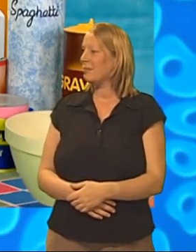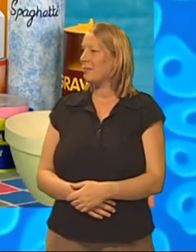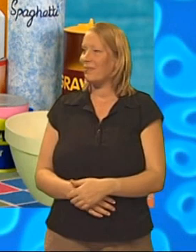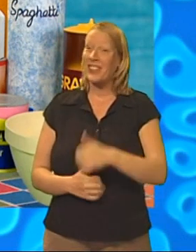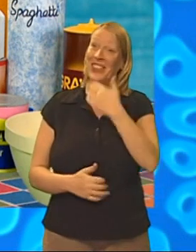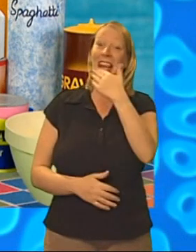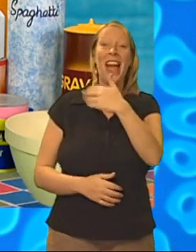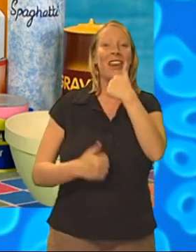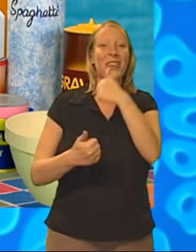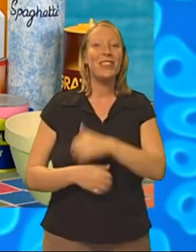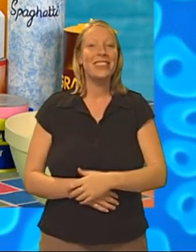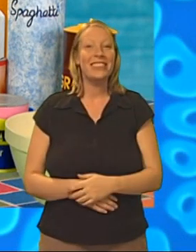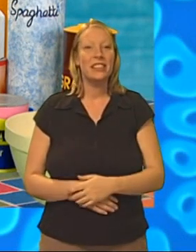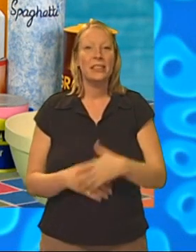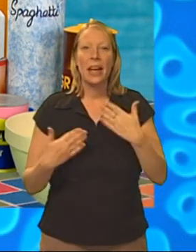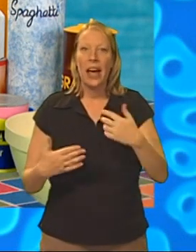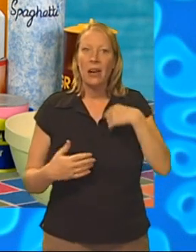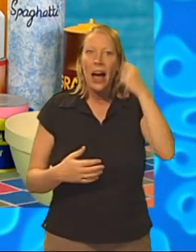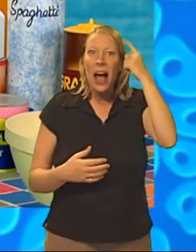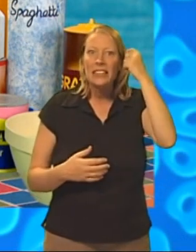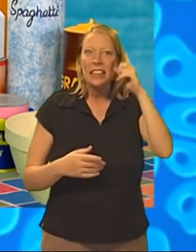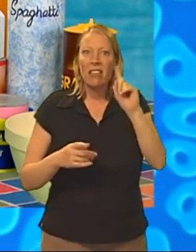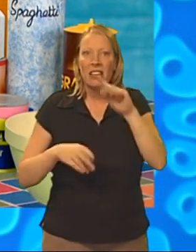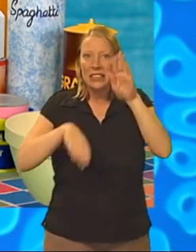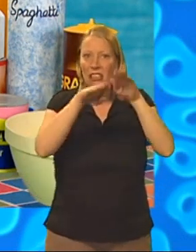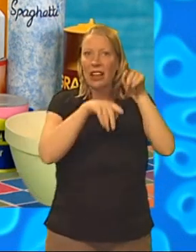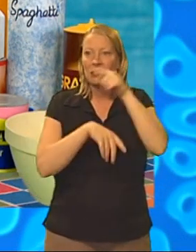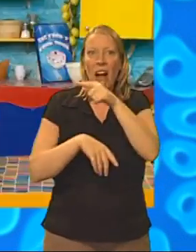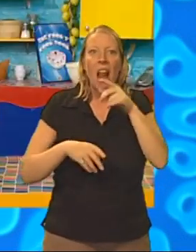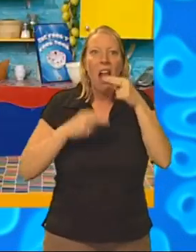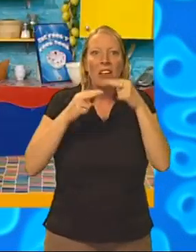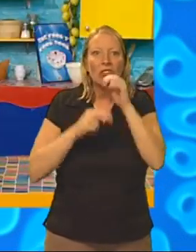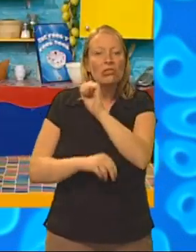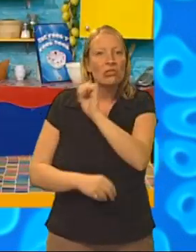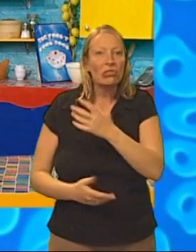Oh, thanks a lot, Ben. But now we need a clever idea for the decorator's lunch.